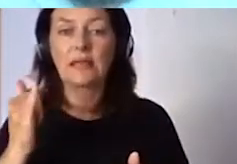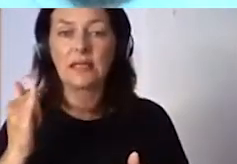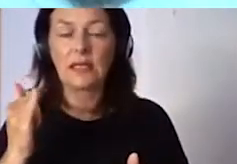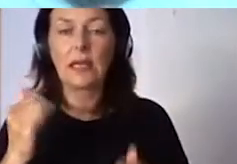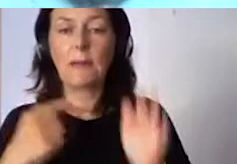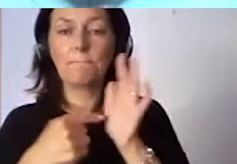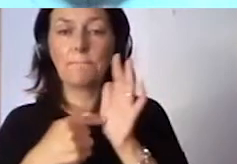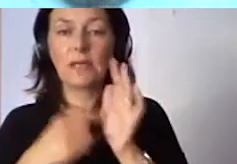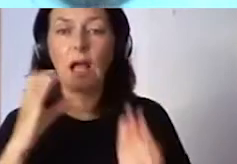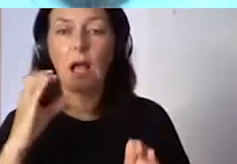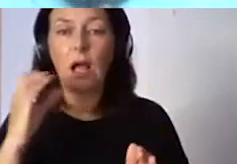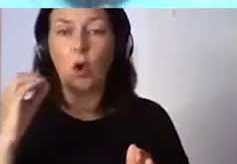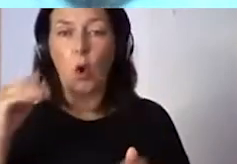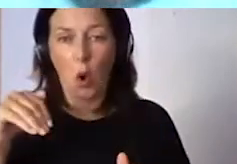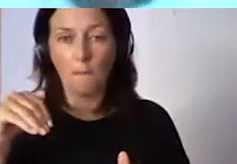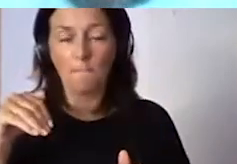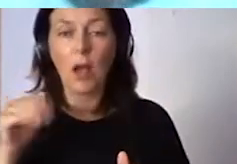on the top of the screen.